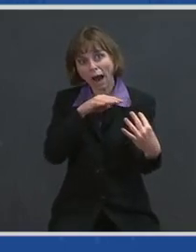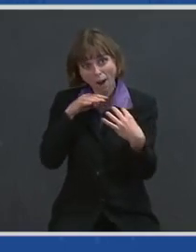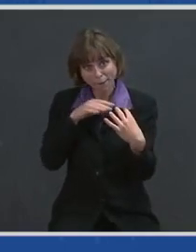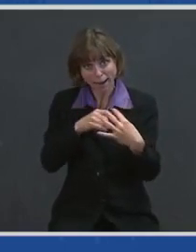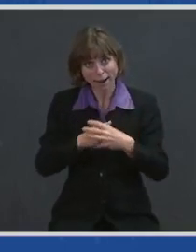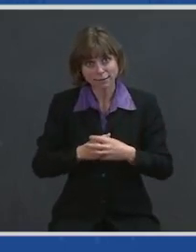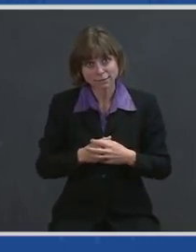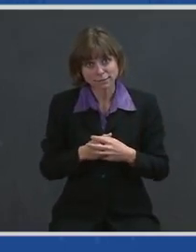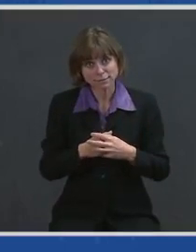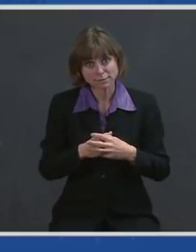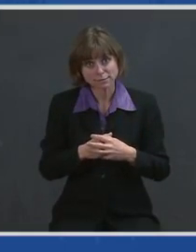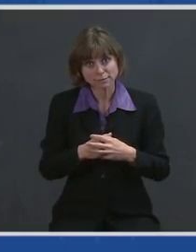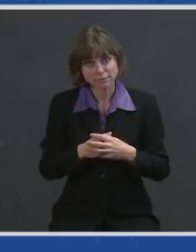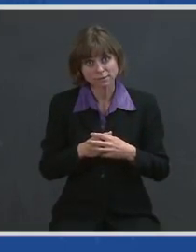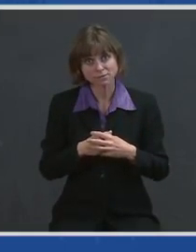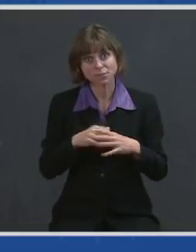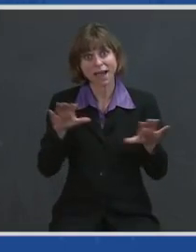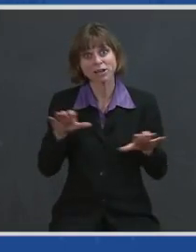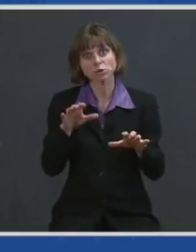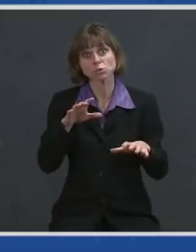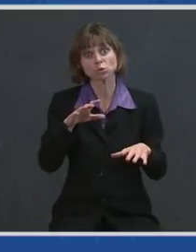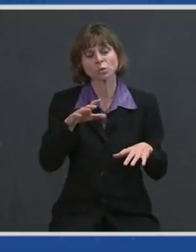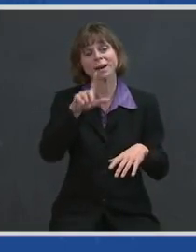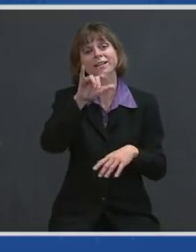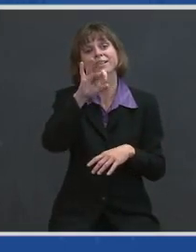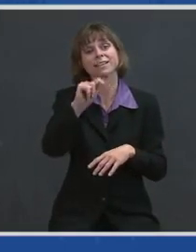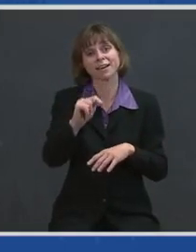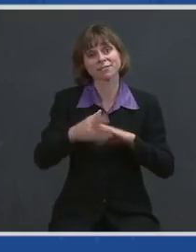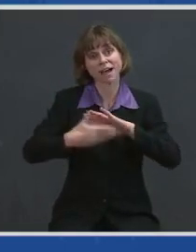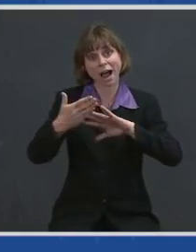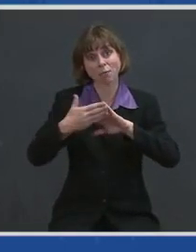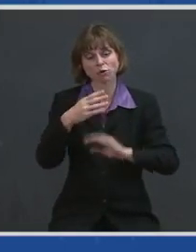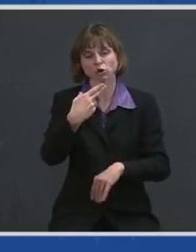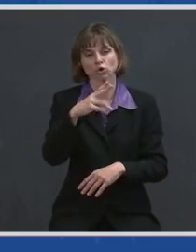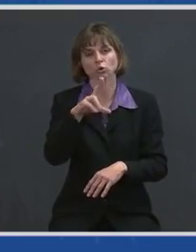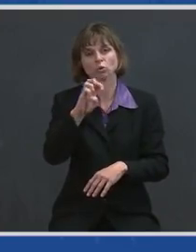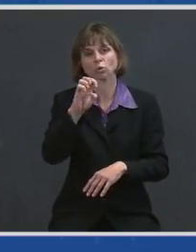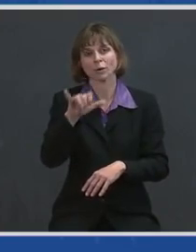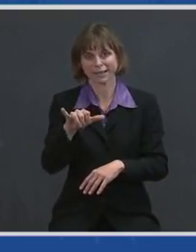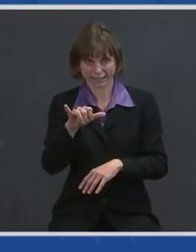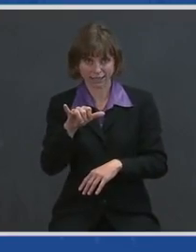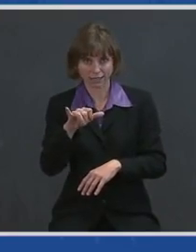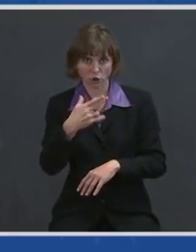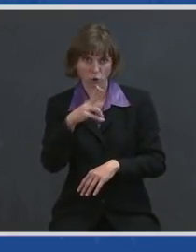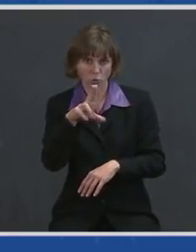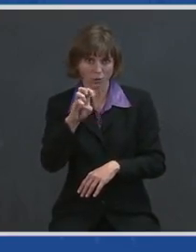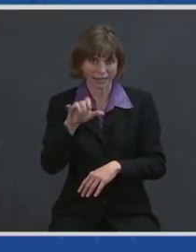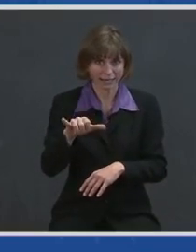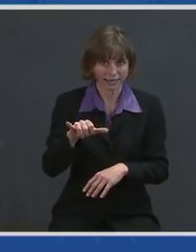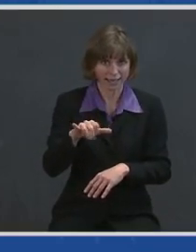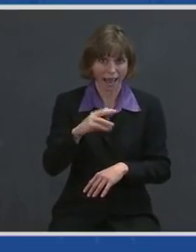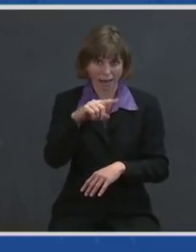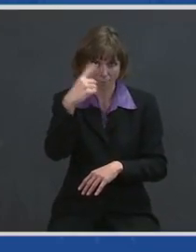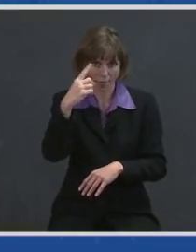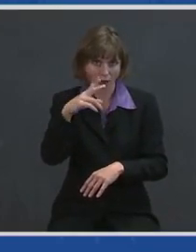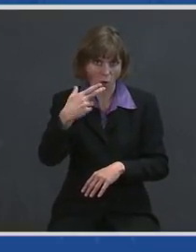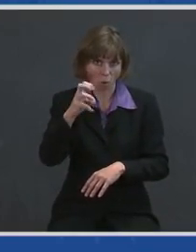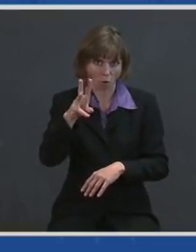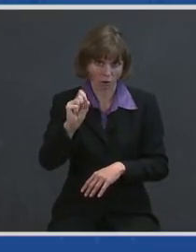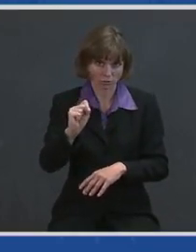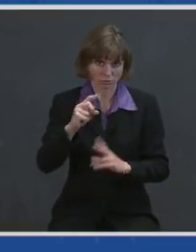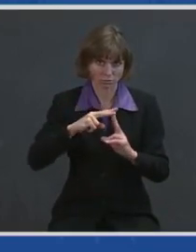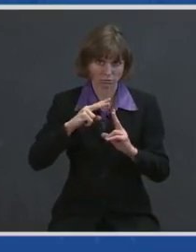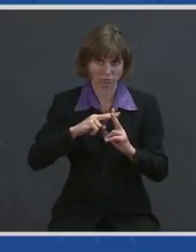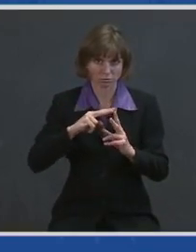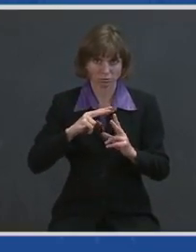and conducting lift operations of her UE1, the so-called UE and the Blackhawks. Now,